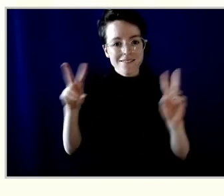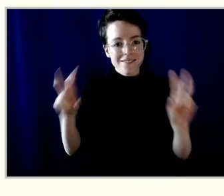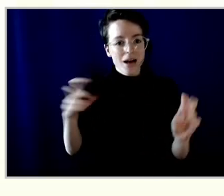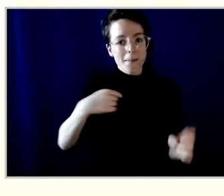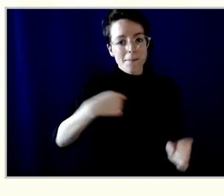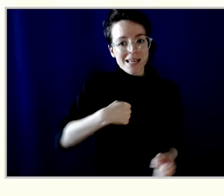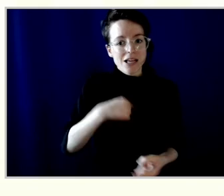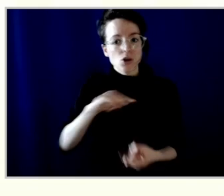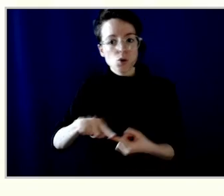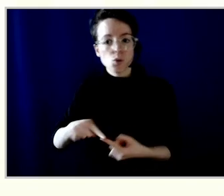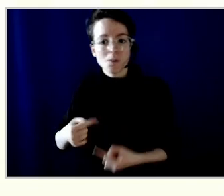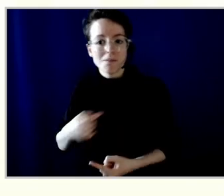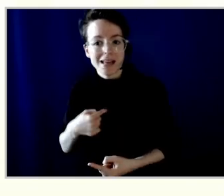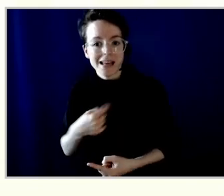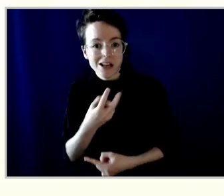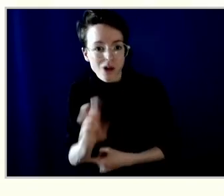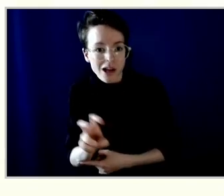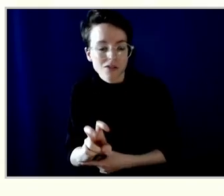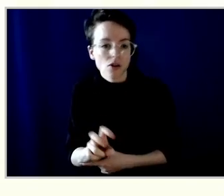Tires, Simply and Tangerine.